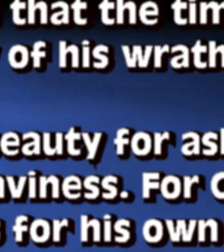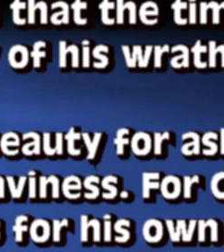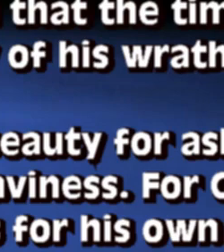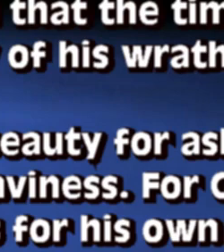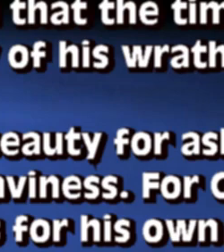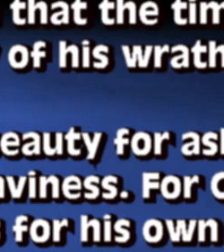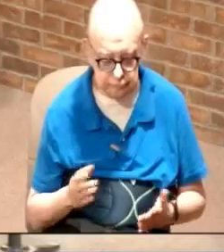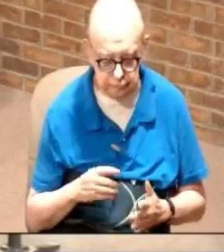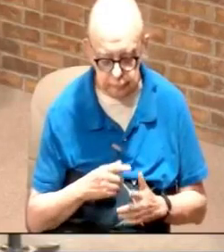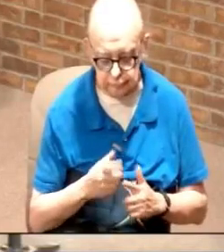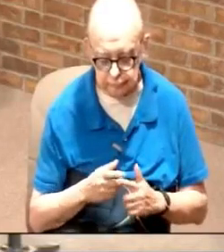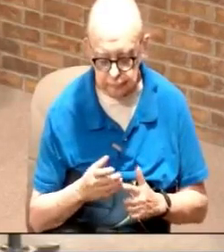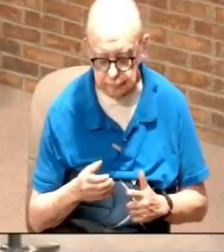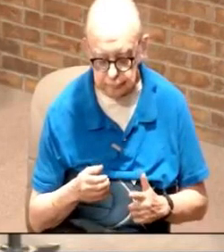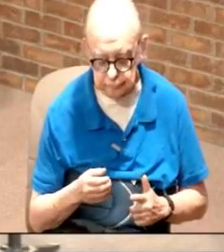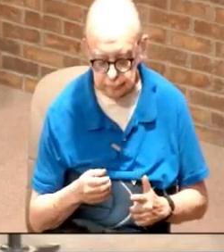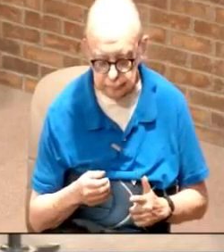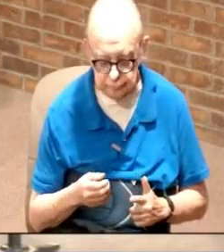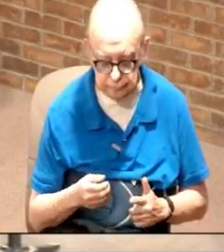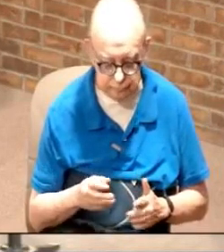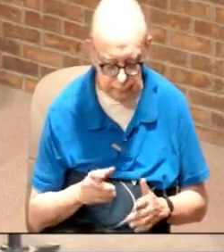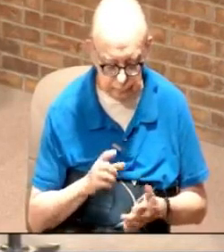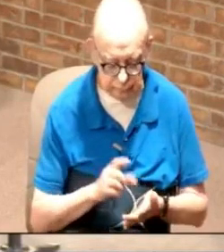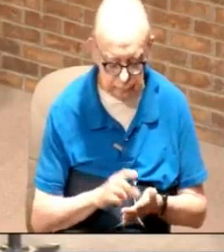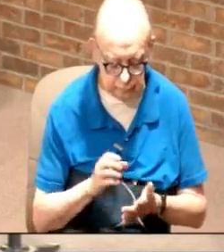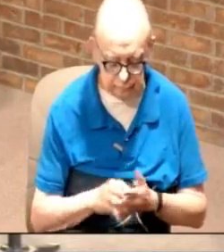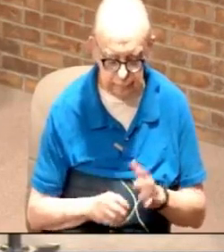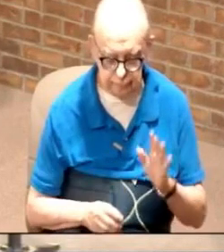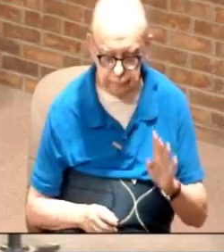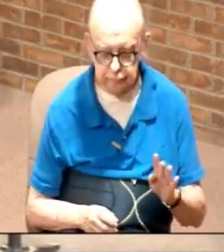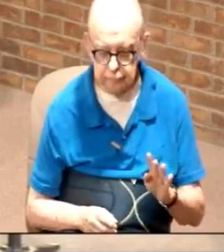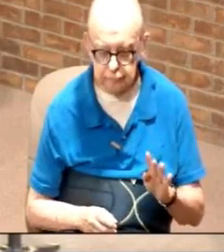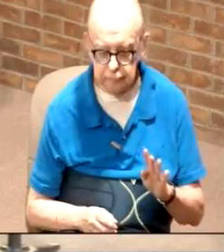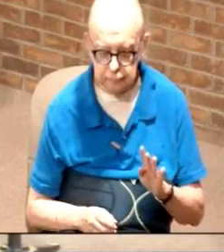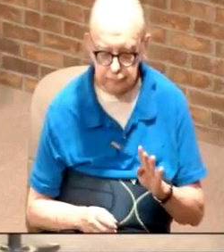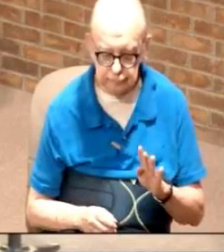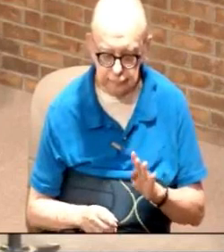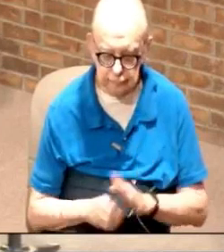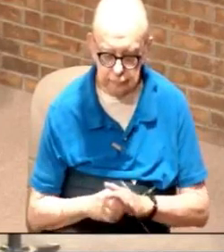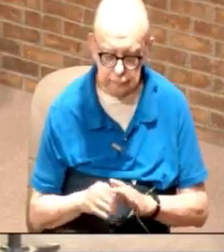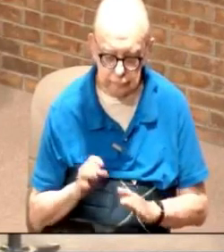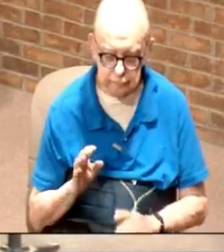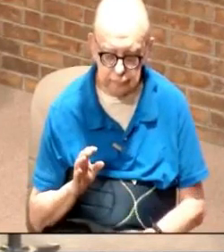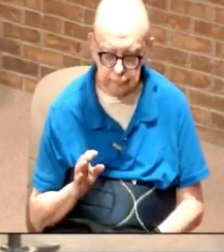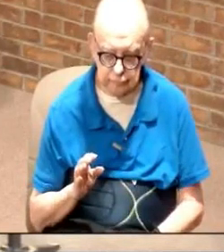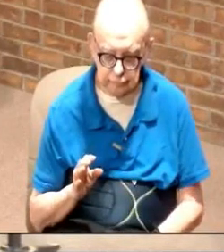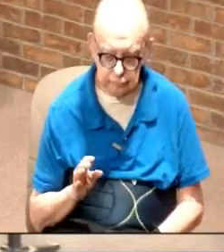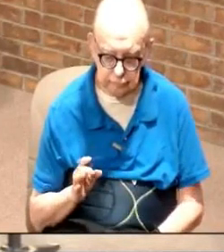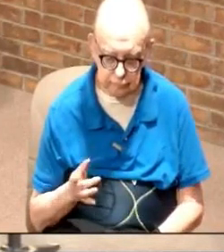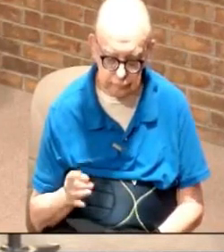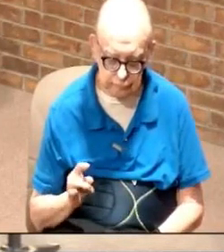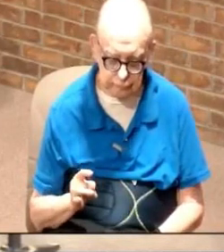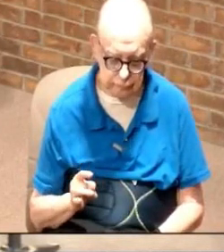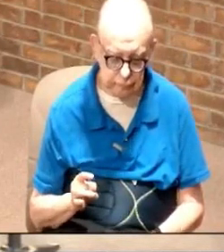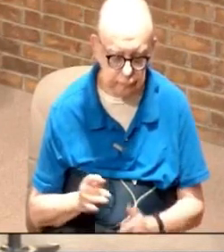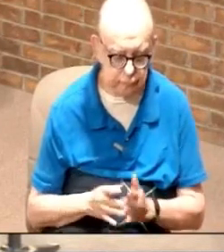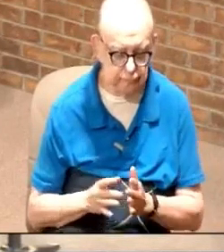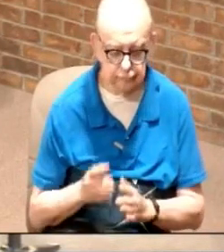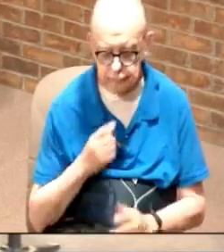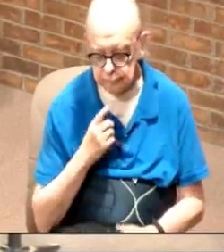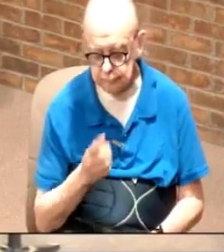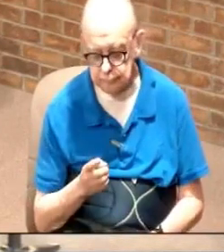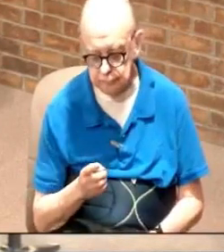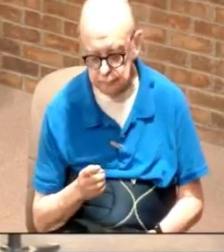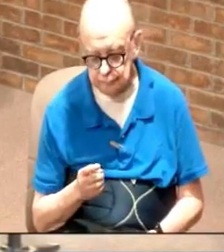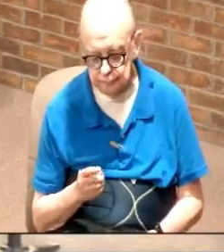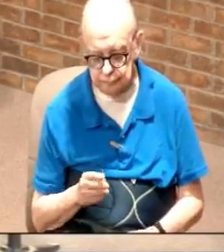and then he's in Luke chapter 4 and verse number 18 Jesus sets